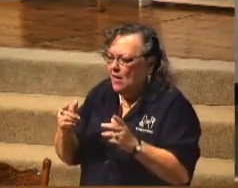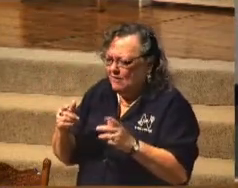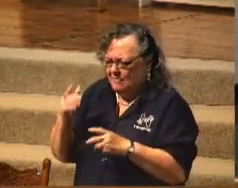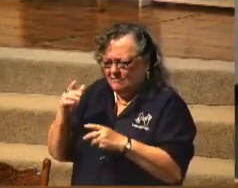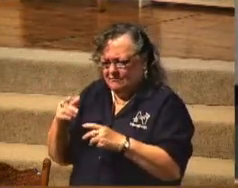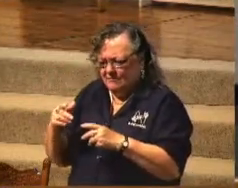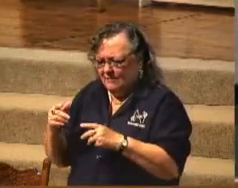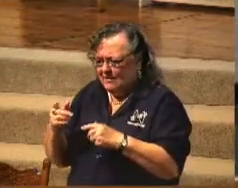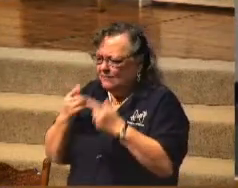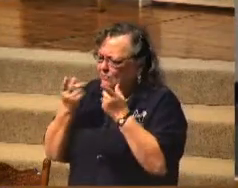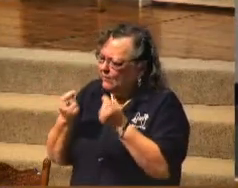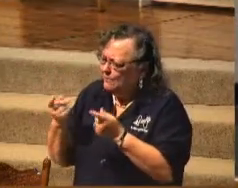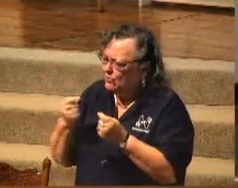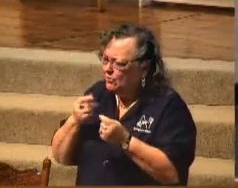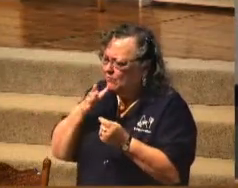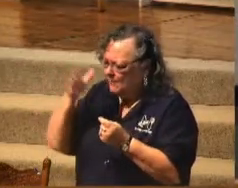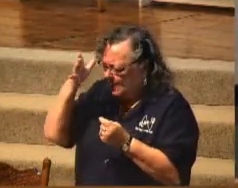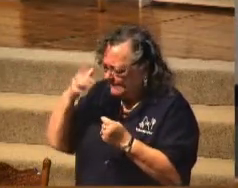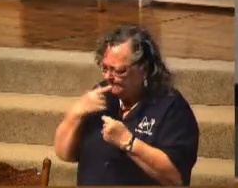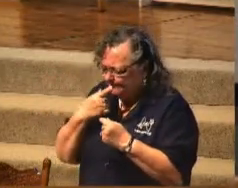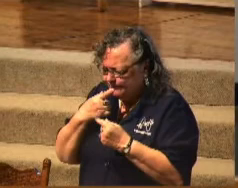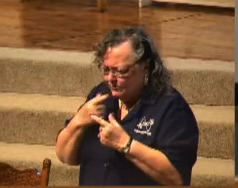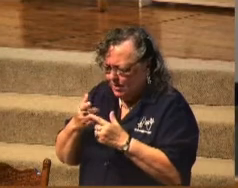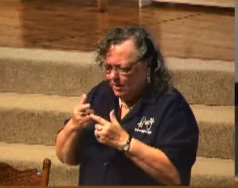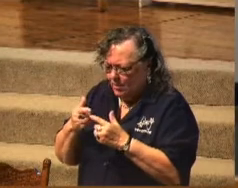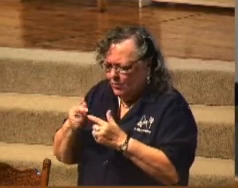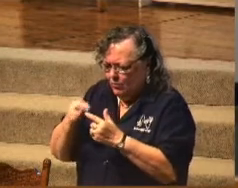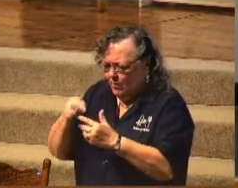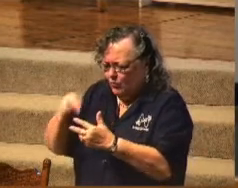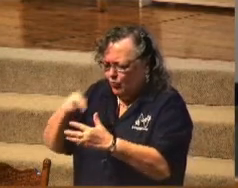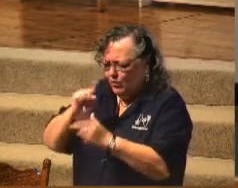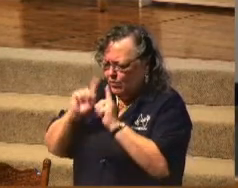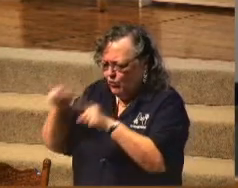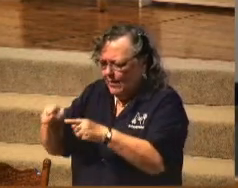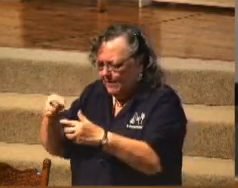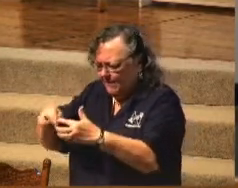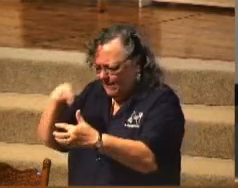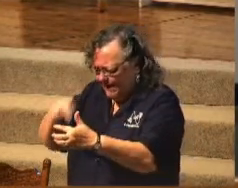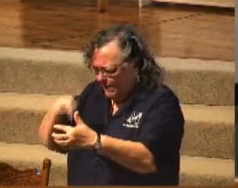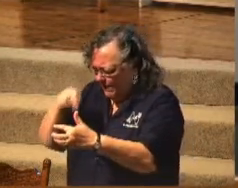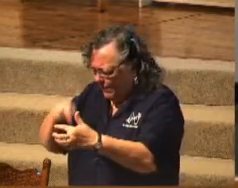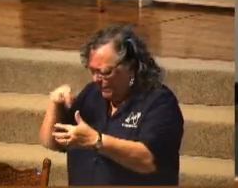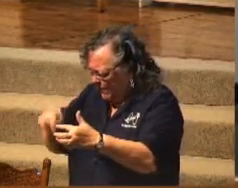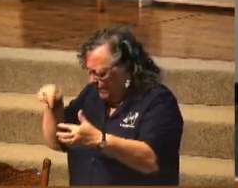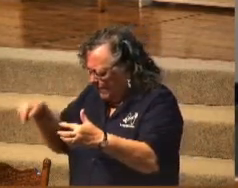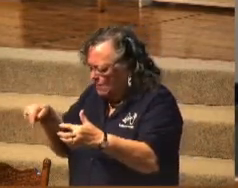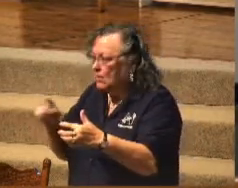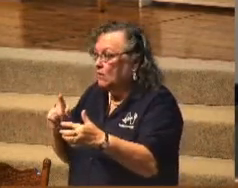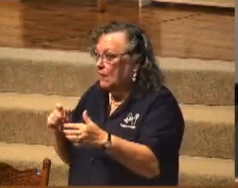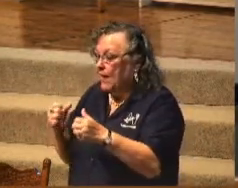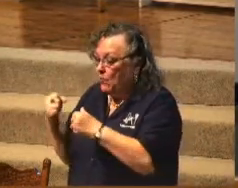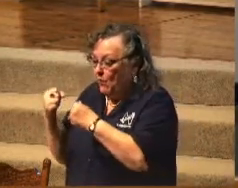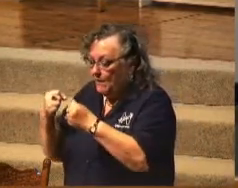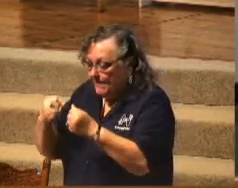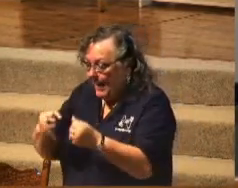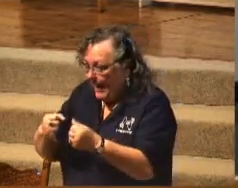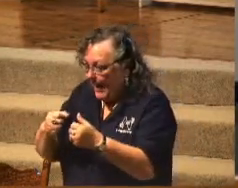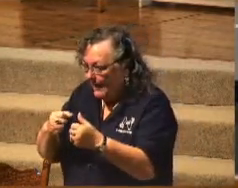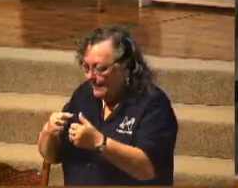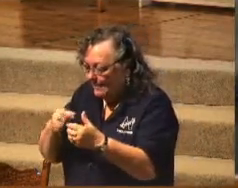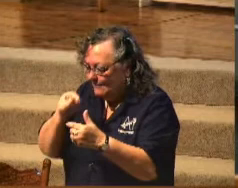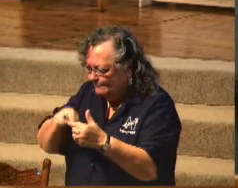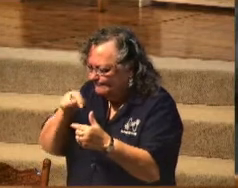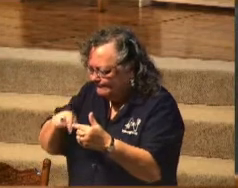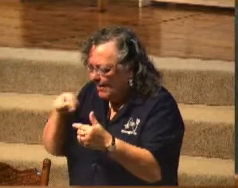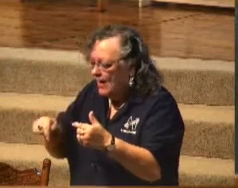found Jesus there at the feet of the Pharisees and the priests and all that. But He had been, for the